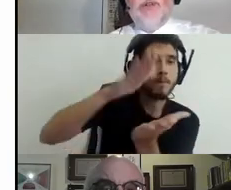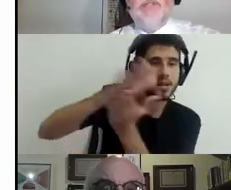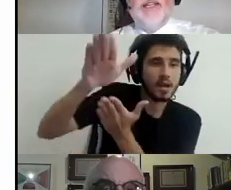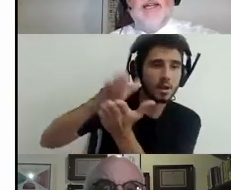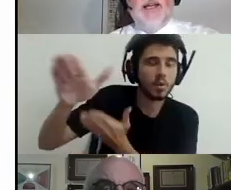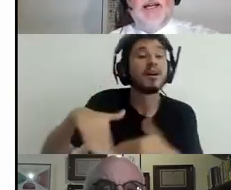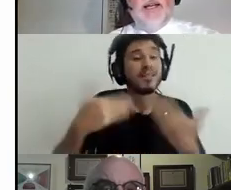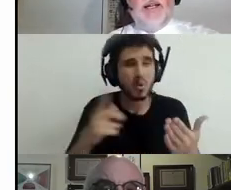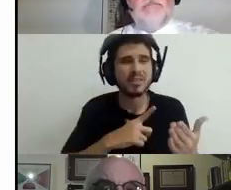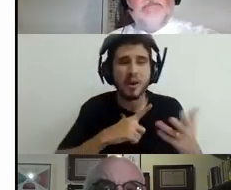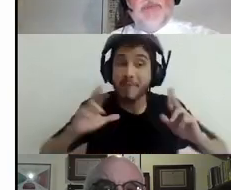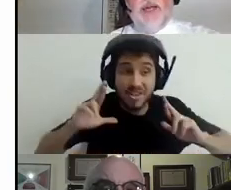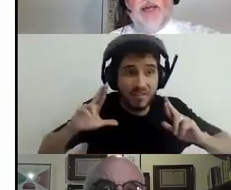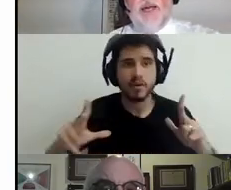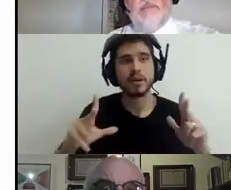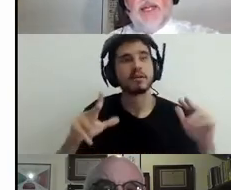exploding.